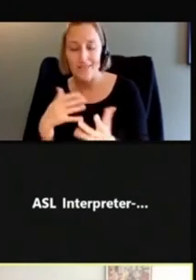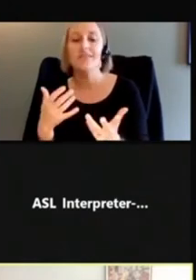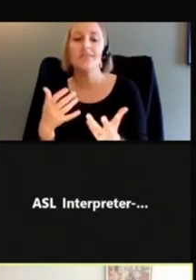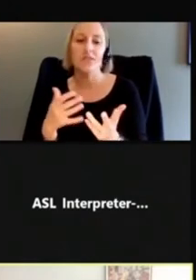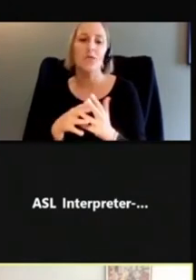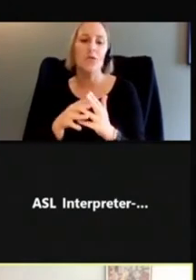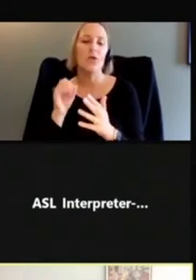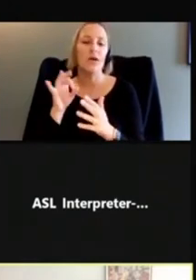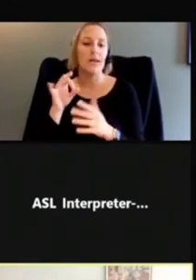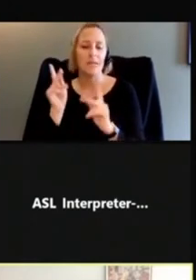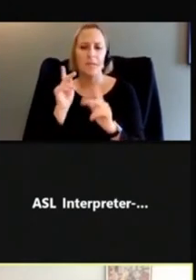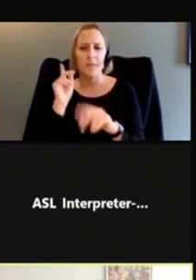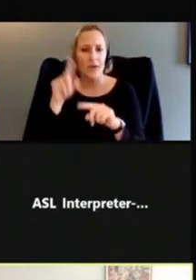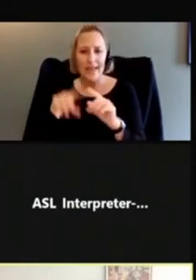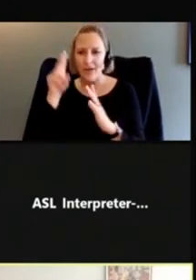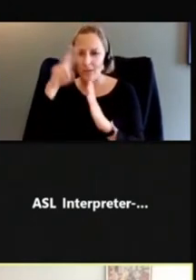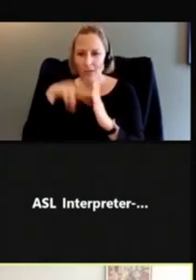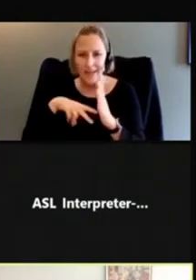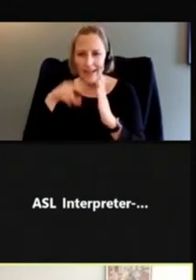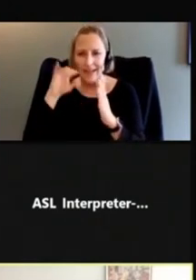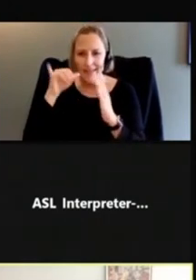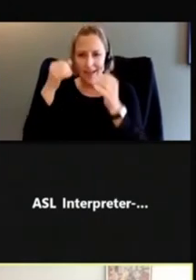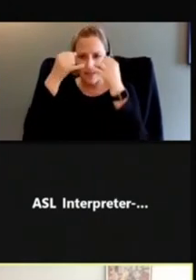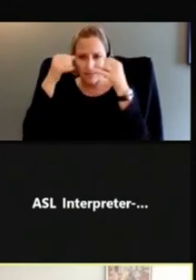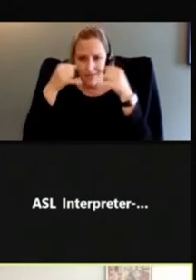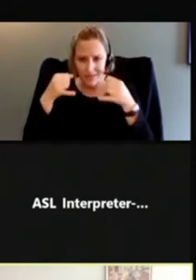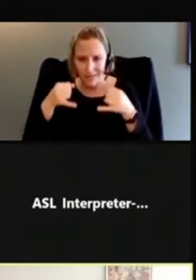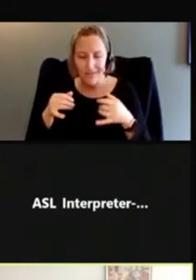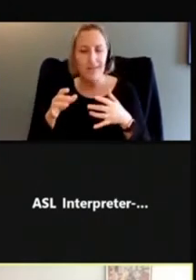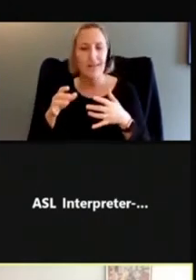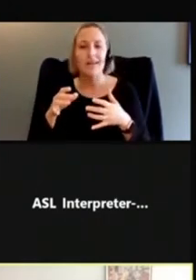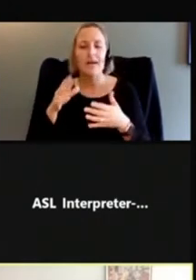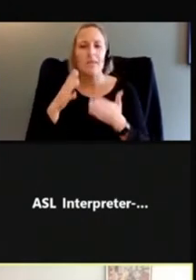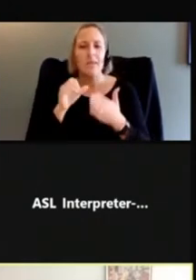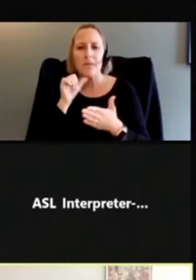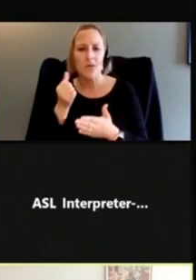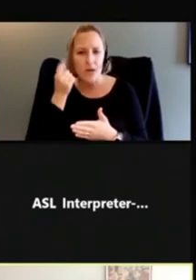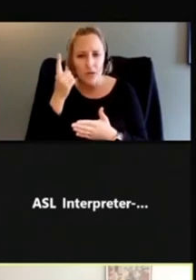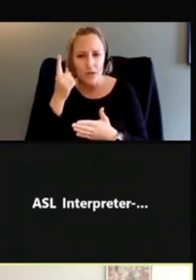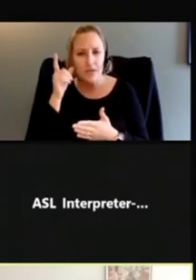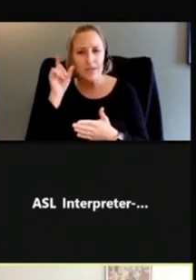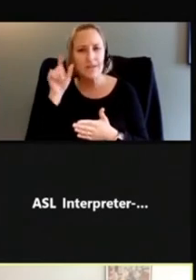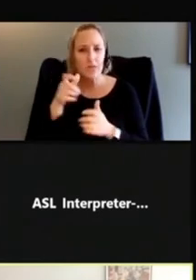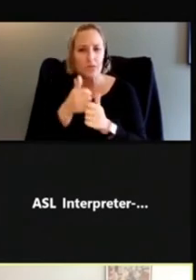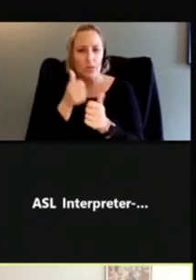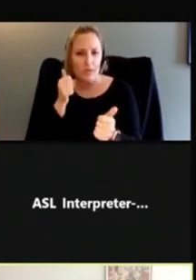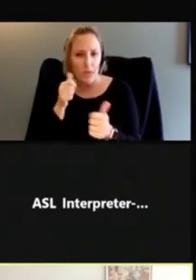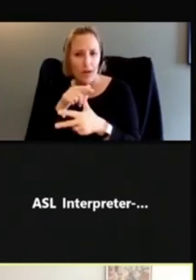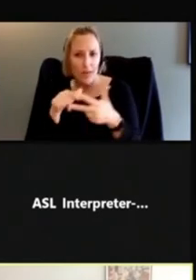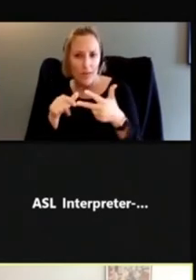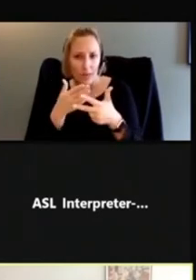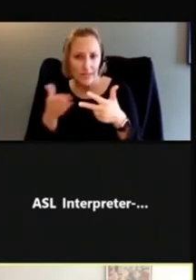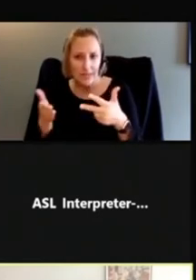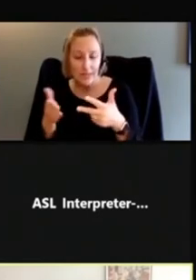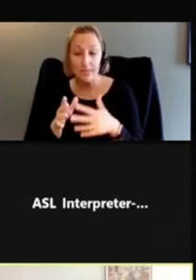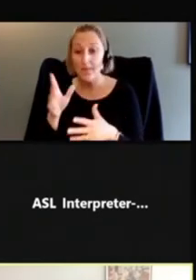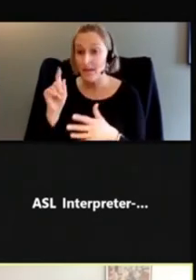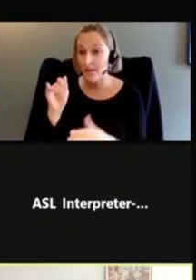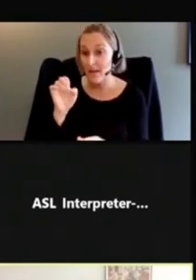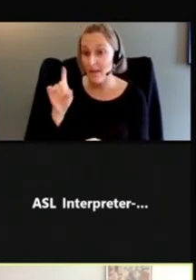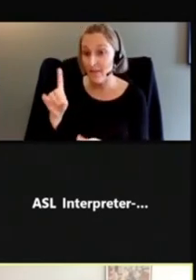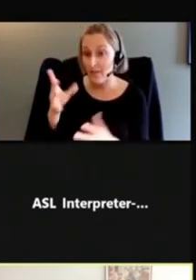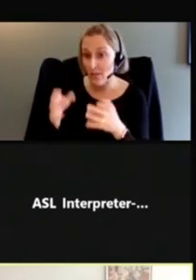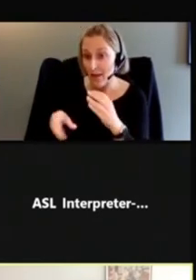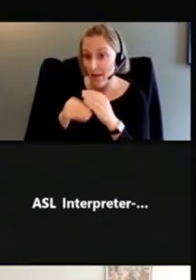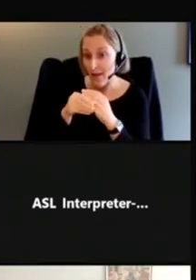not able to read the headline there, they might not pick up on the meaning that these are things to avoid. David, anything to add on that